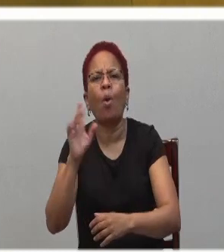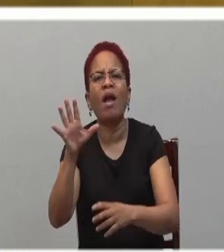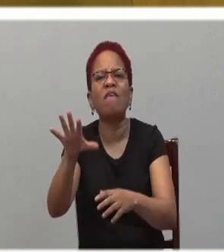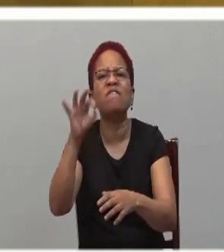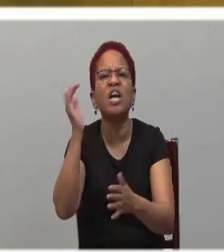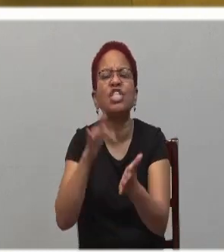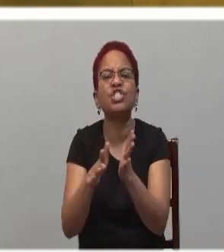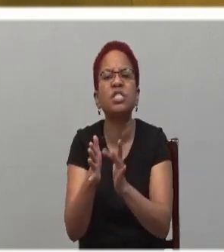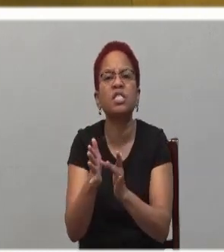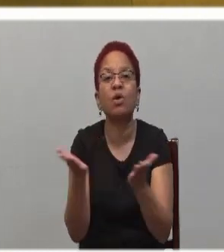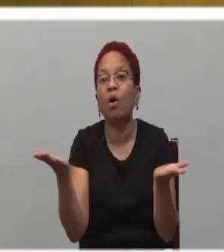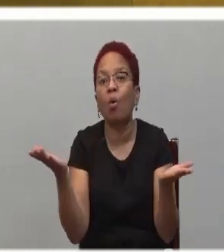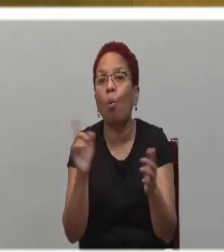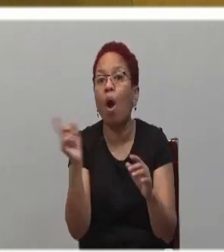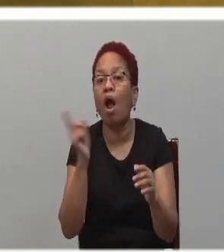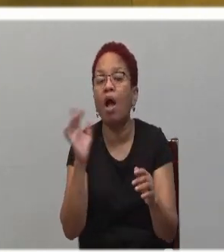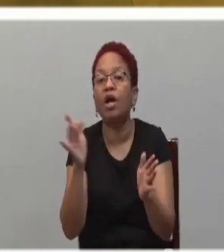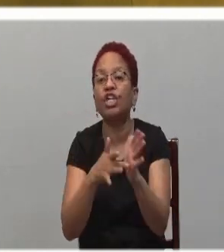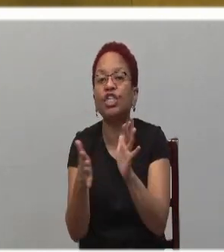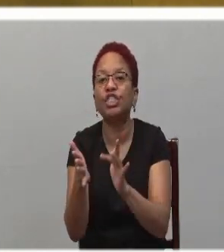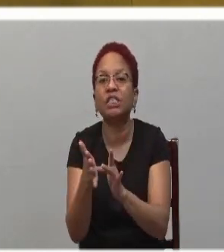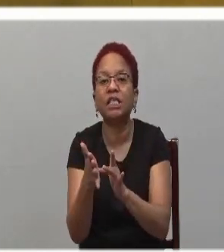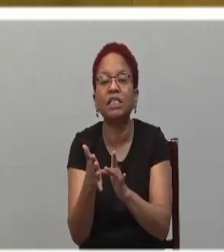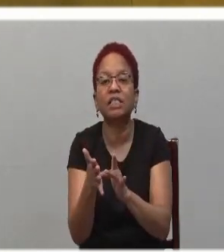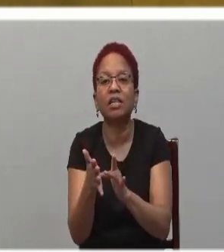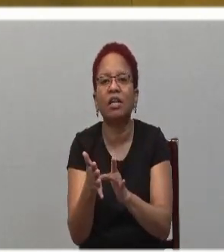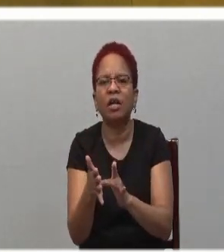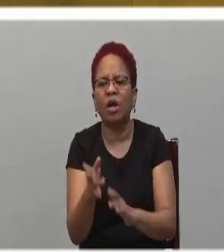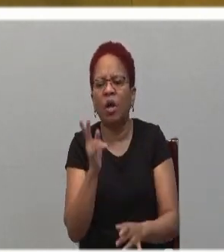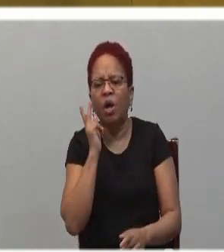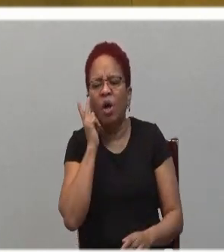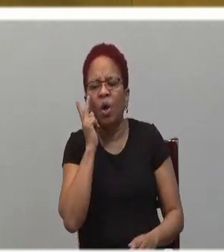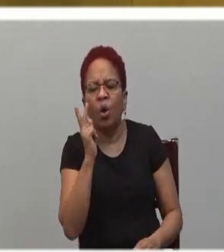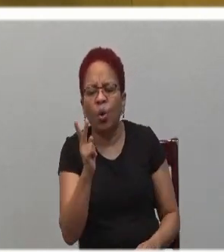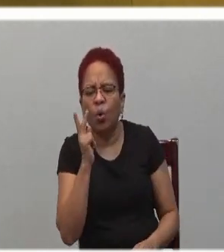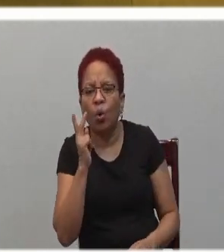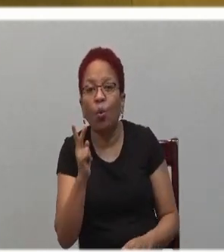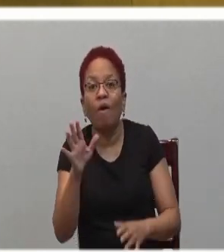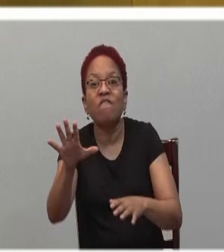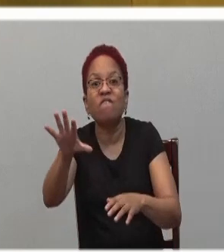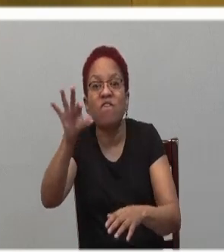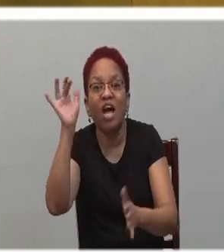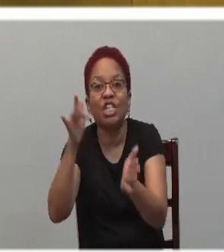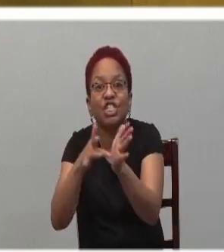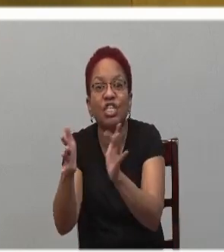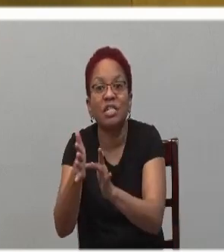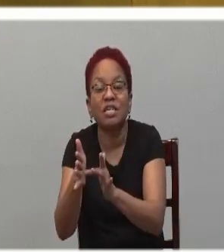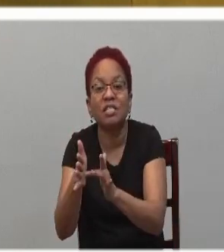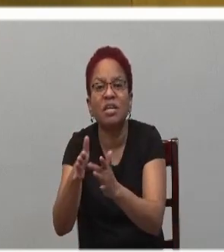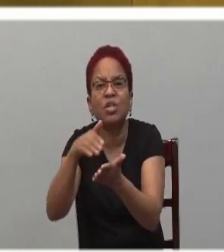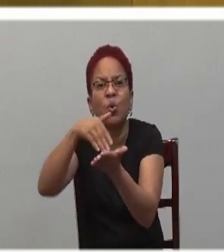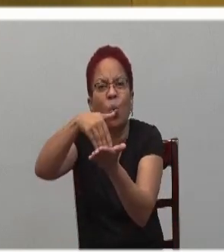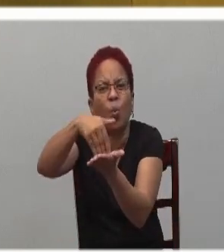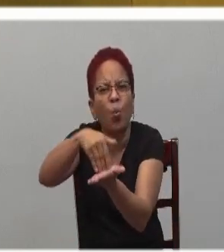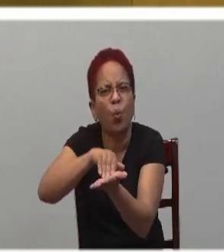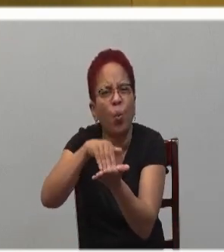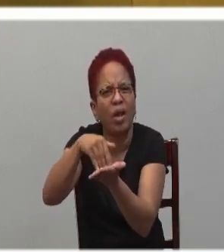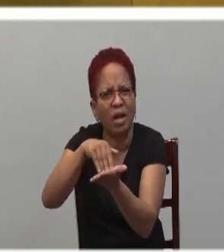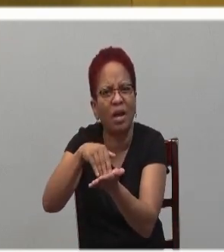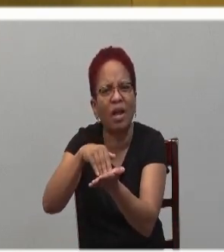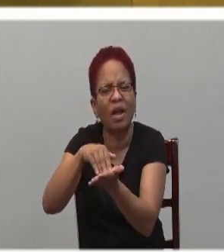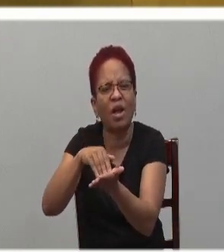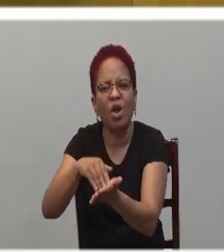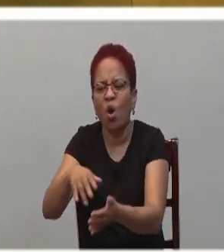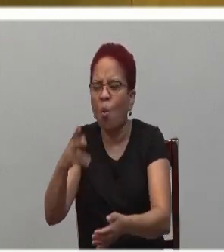We find Jesus in the powerless. We find Jesus in the weak. We find